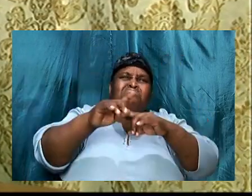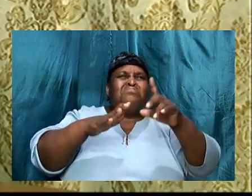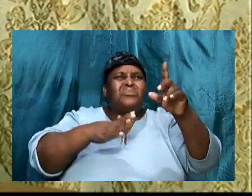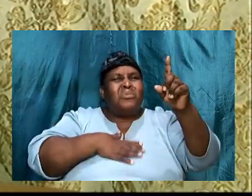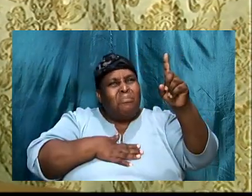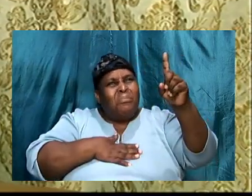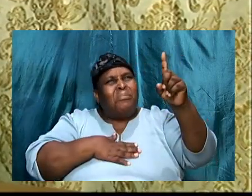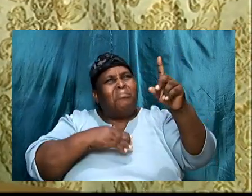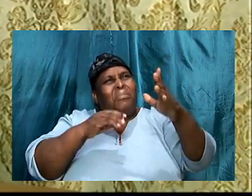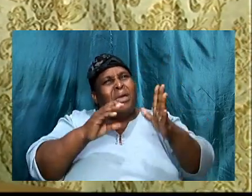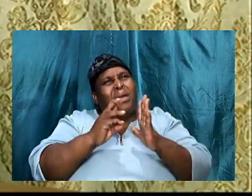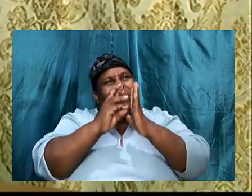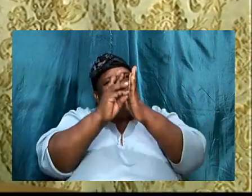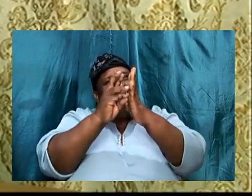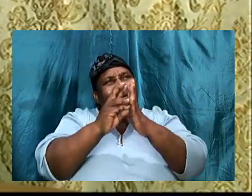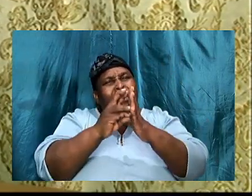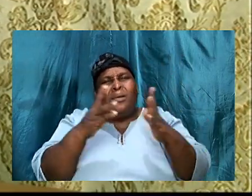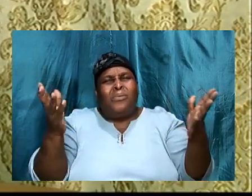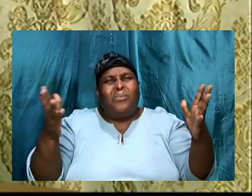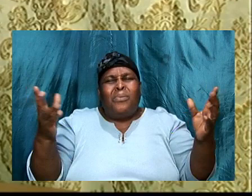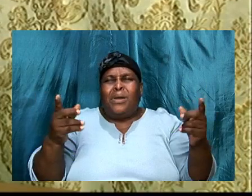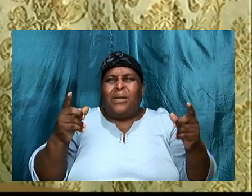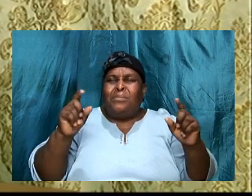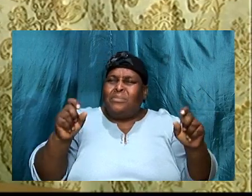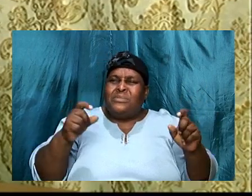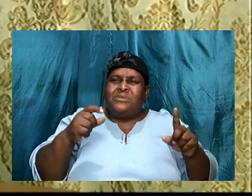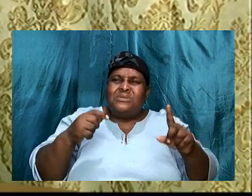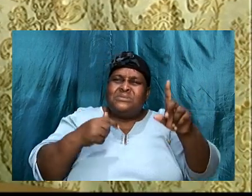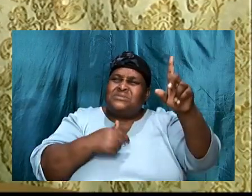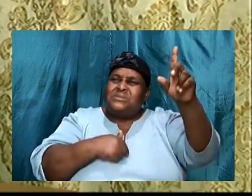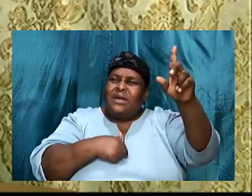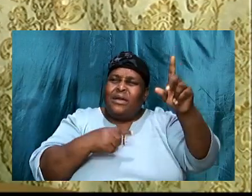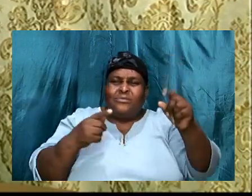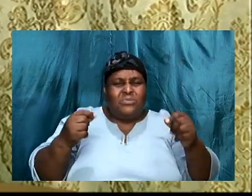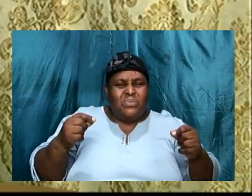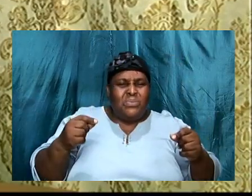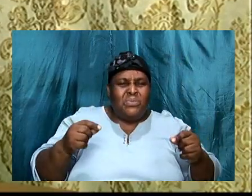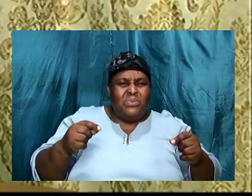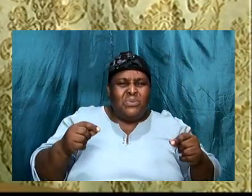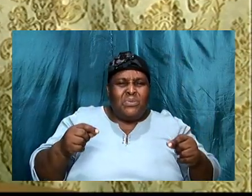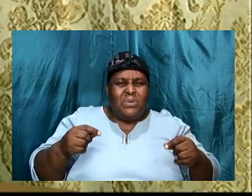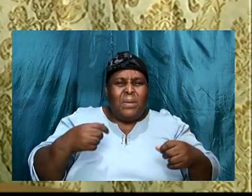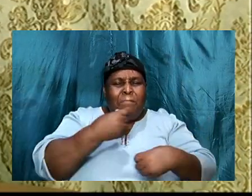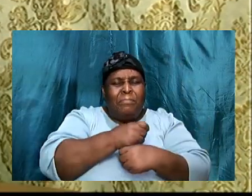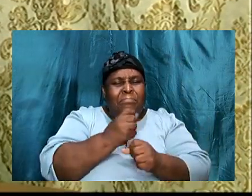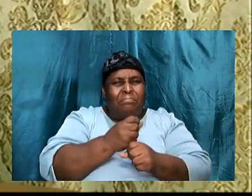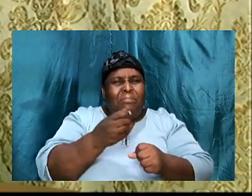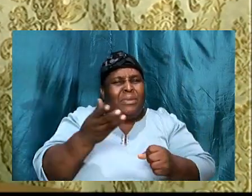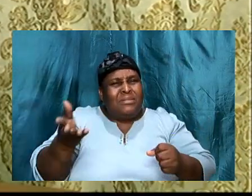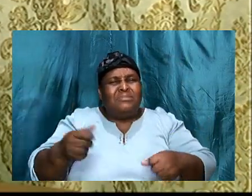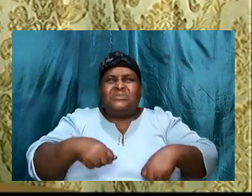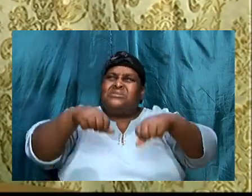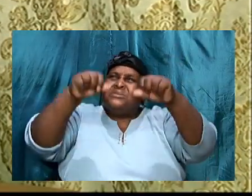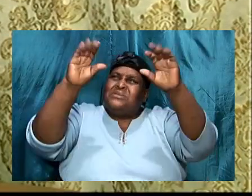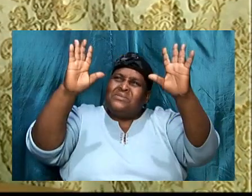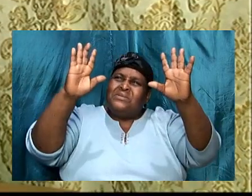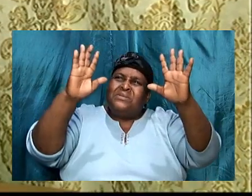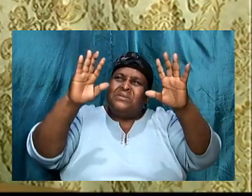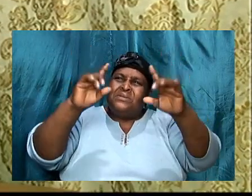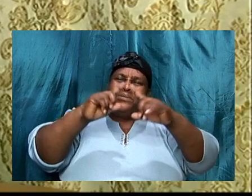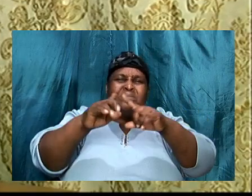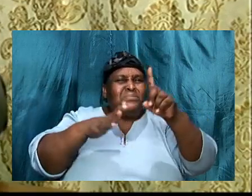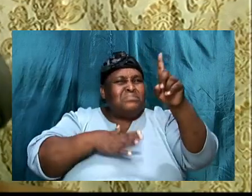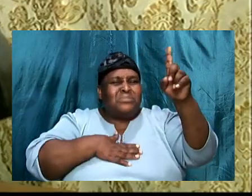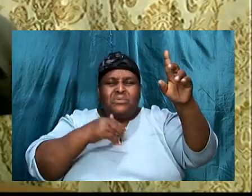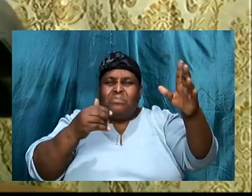What else is there, must I do? To get them, to submit to my will. God wants us,